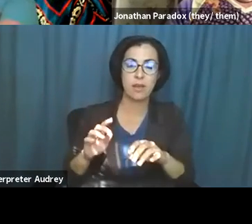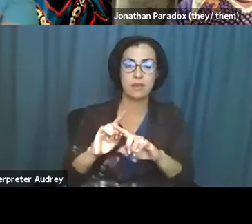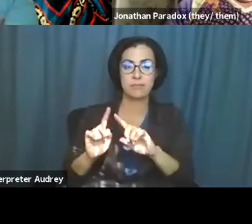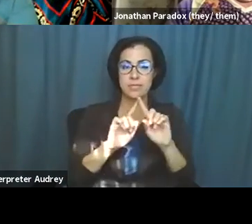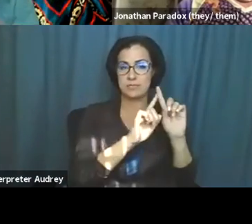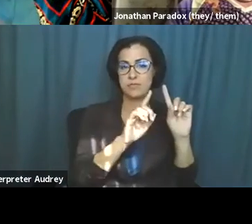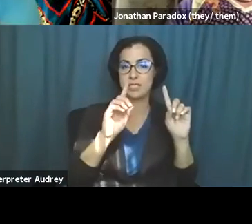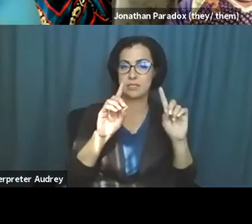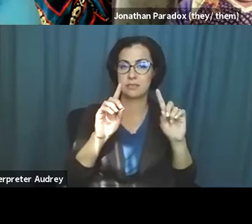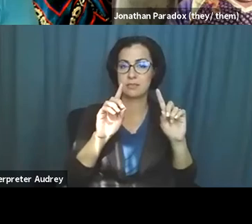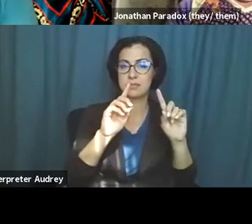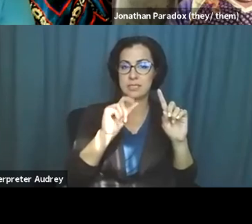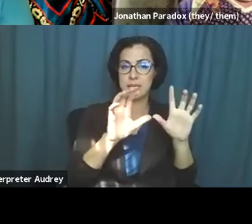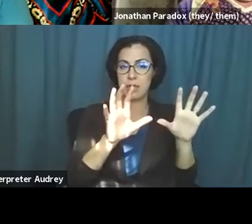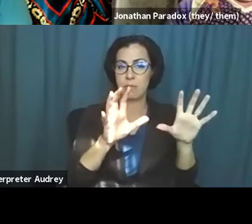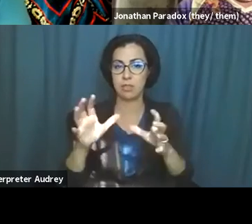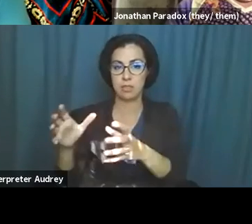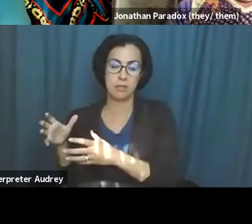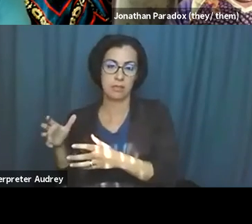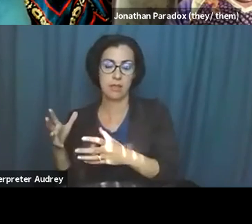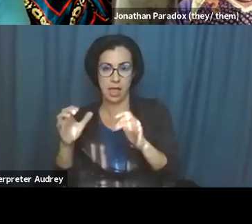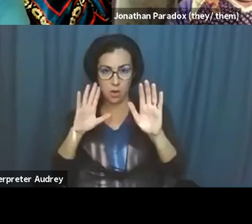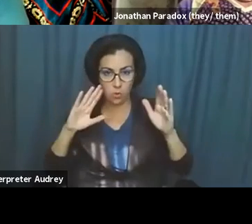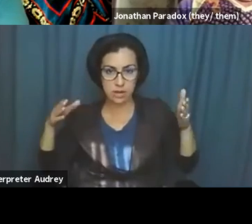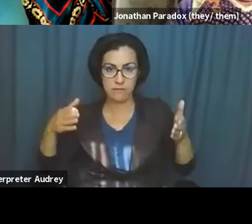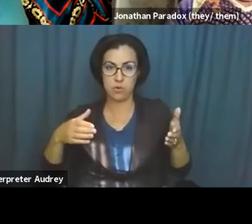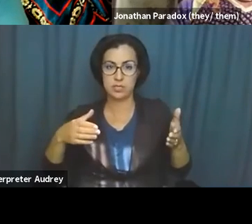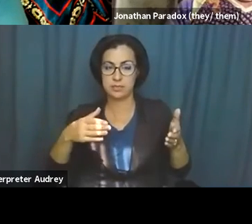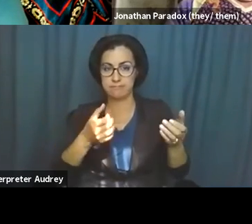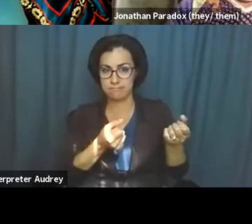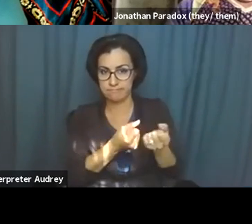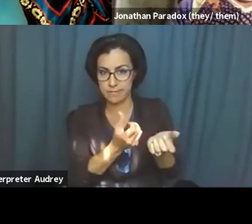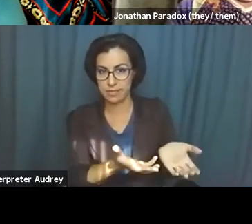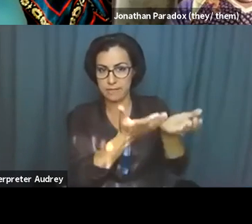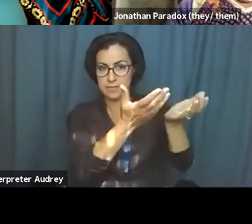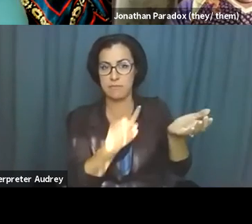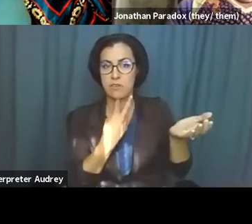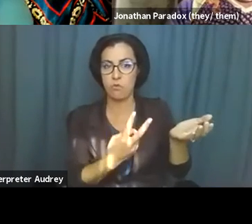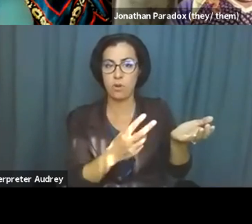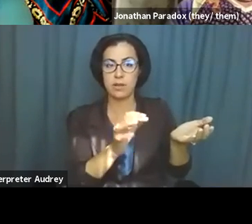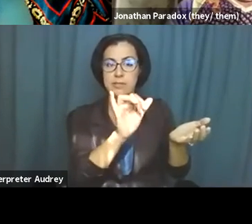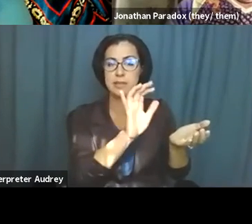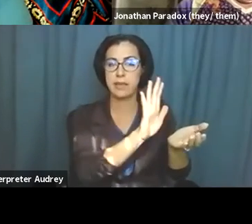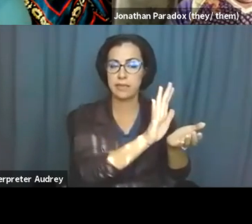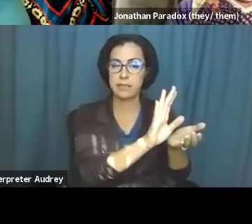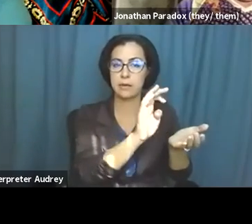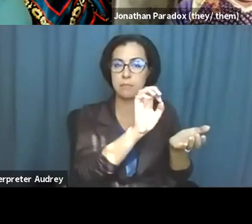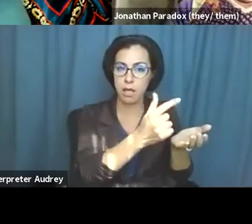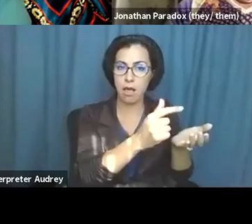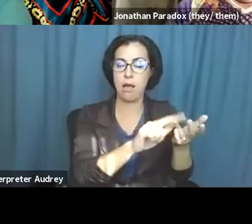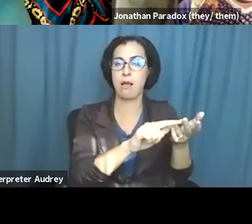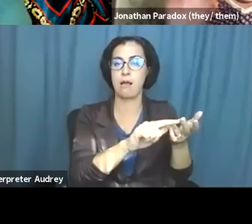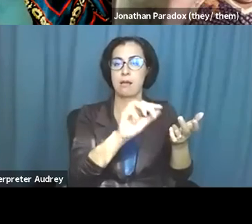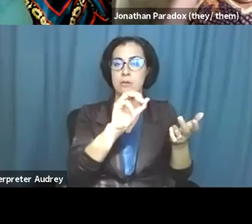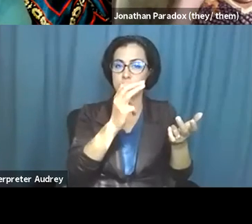really want to, um, center, such as their, um, blog spaces, their social medias and